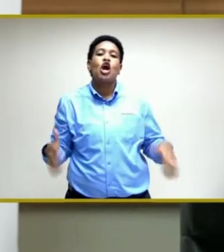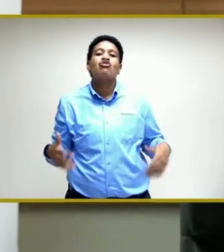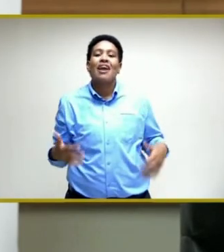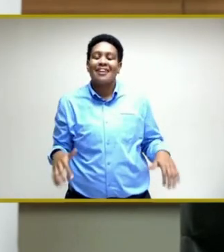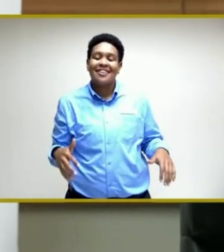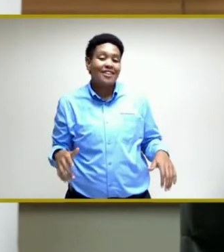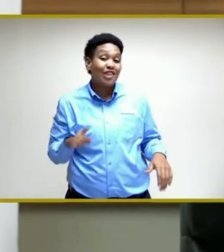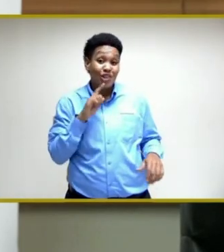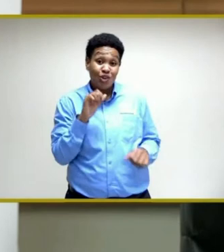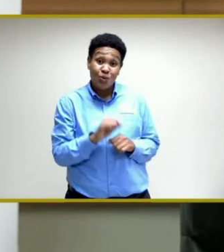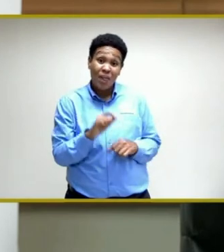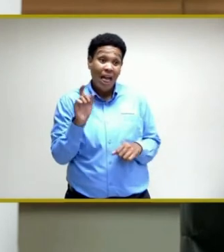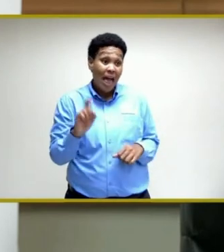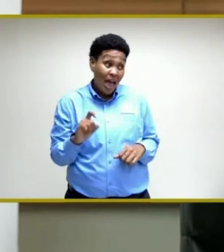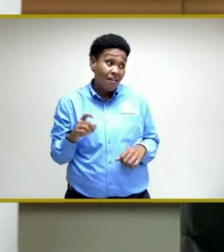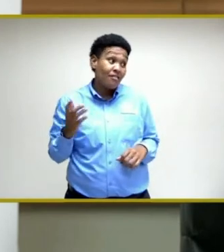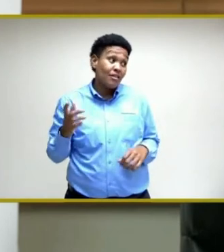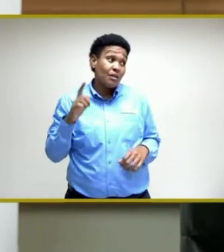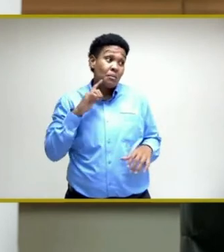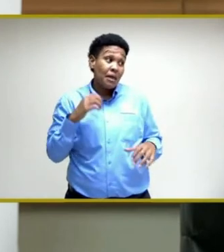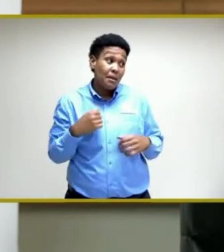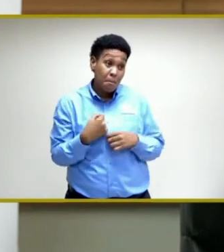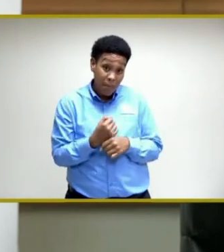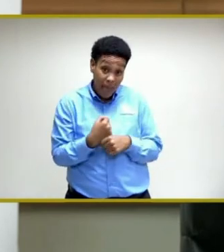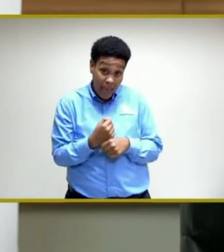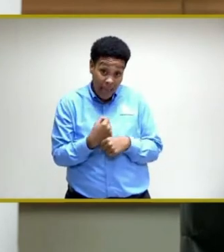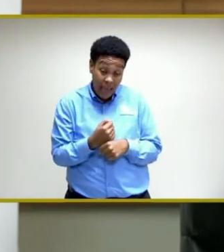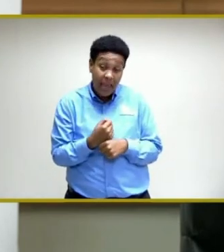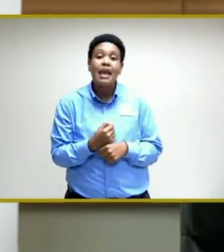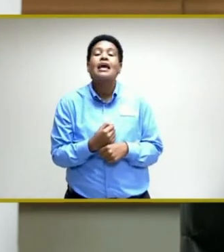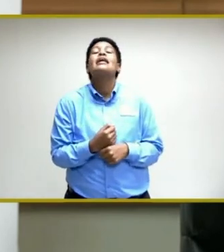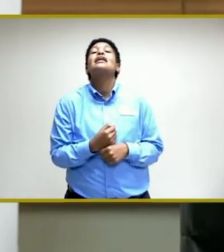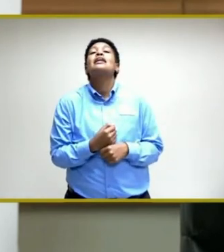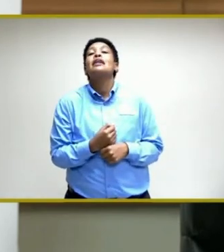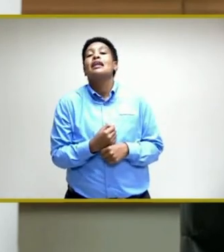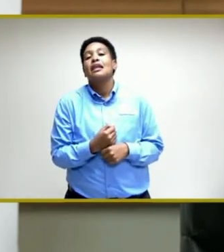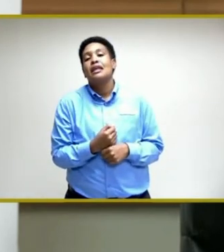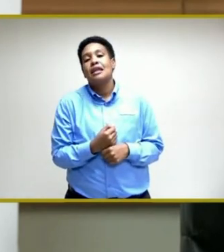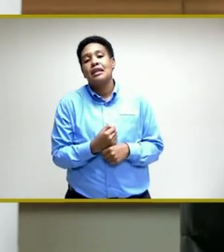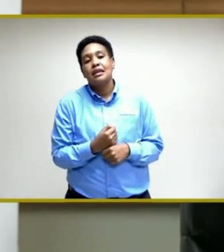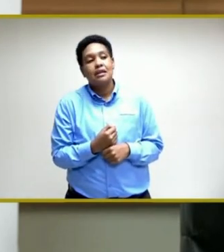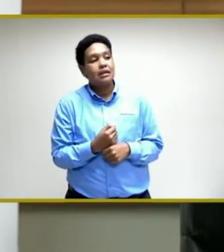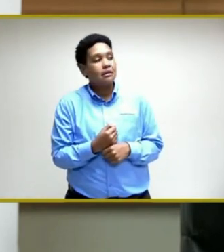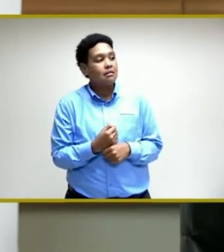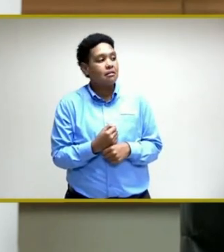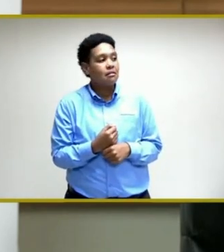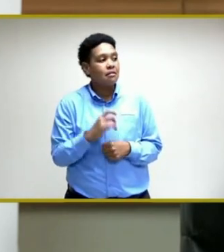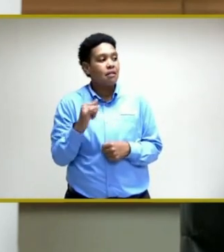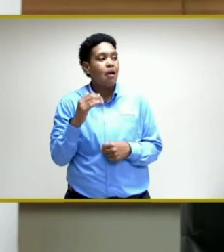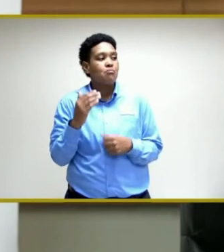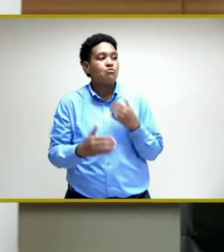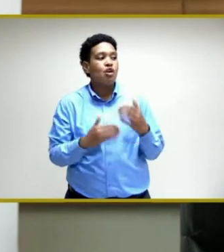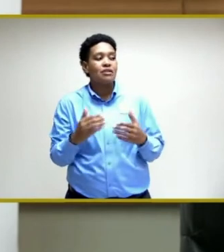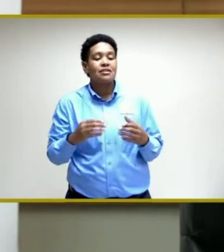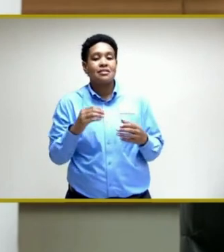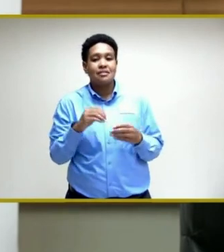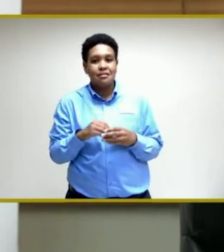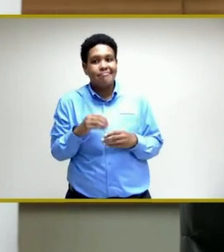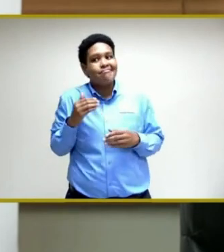The truth is it has to be manufactured and that process is in train.